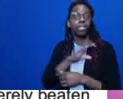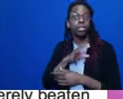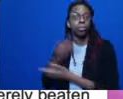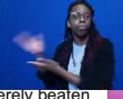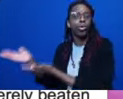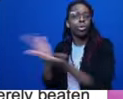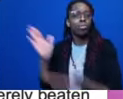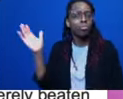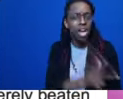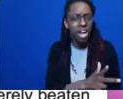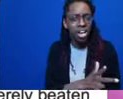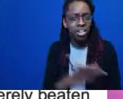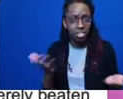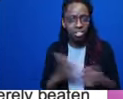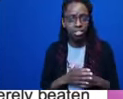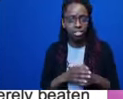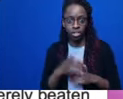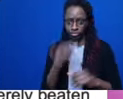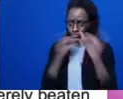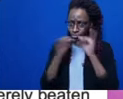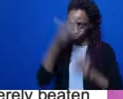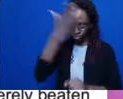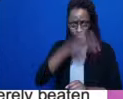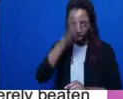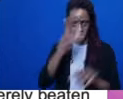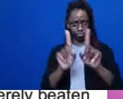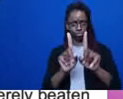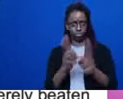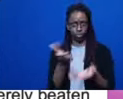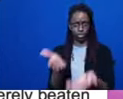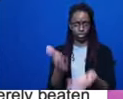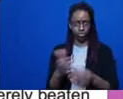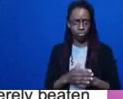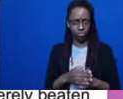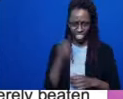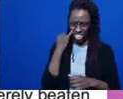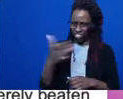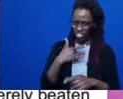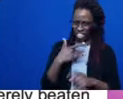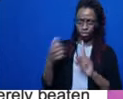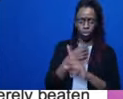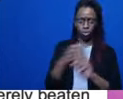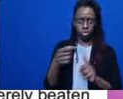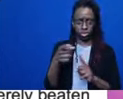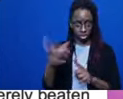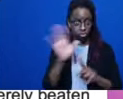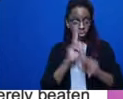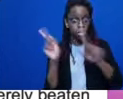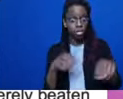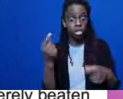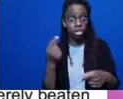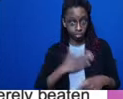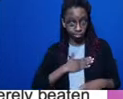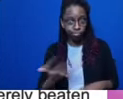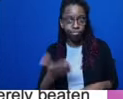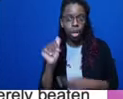abused, is your response going to be to admit to getting abused in front of your abuser? In front of the cops?